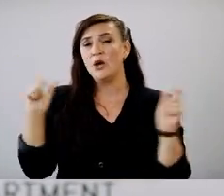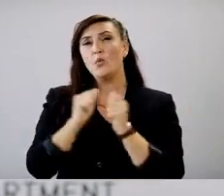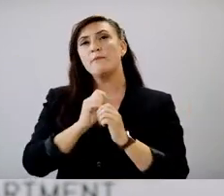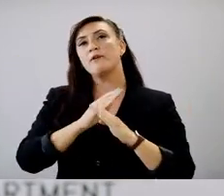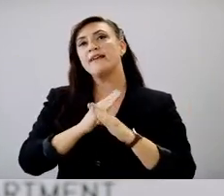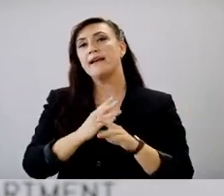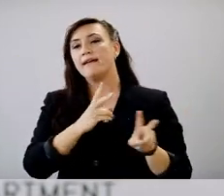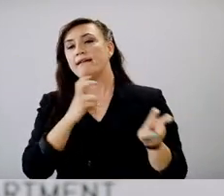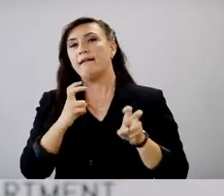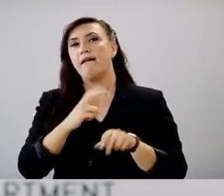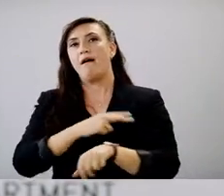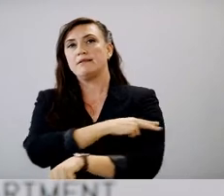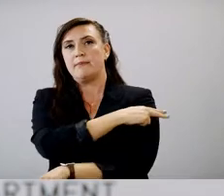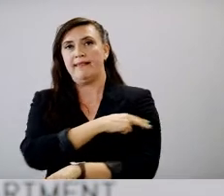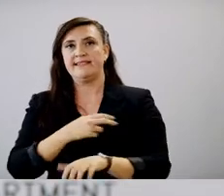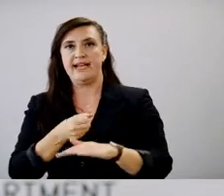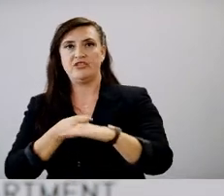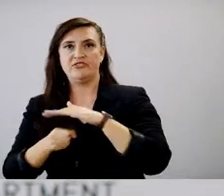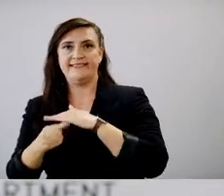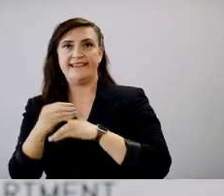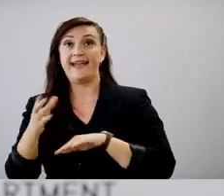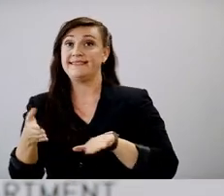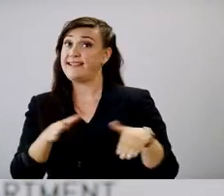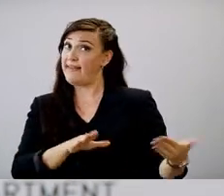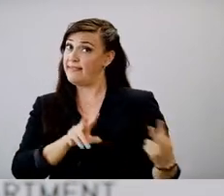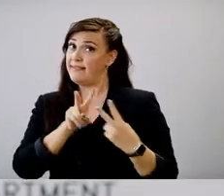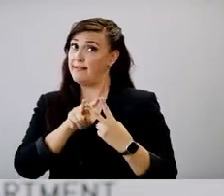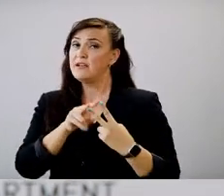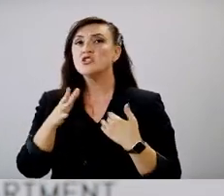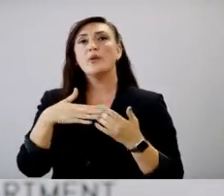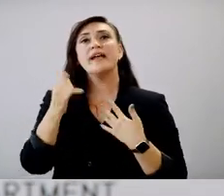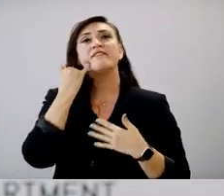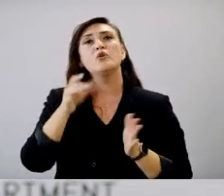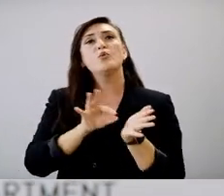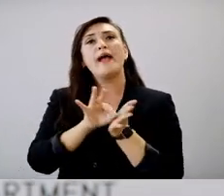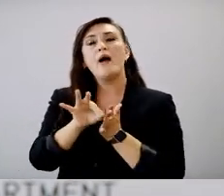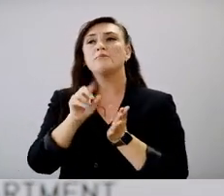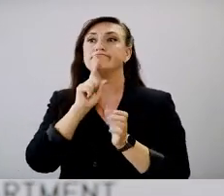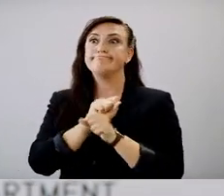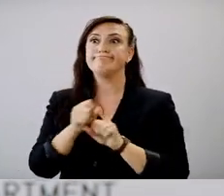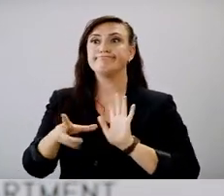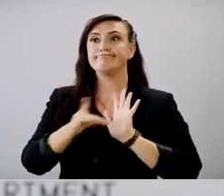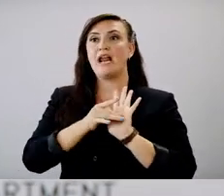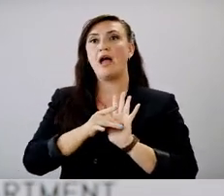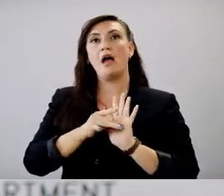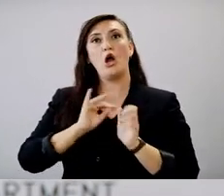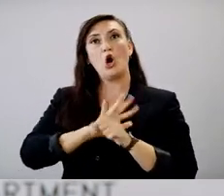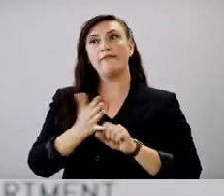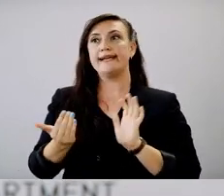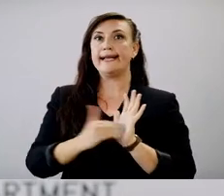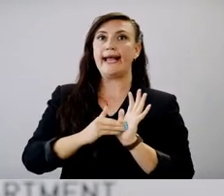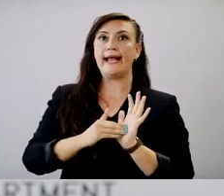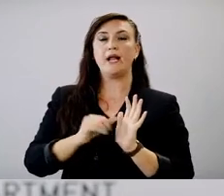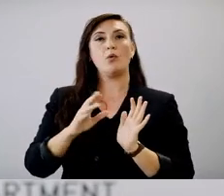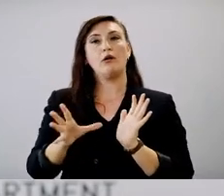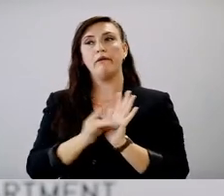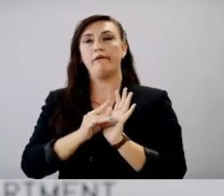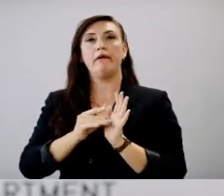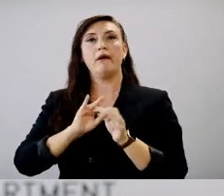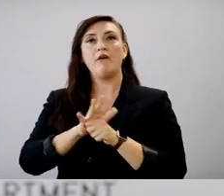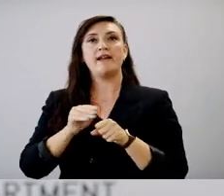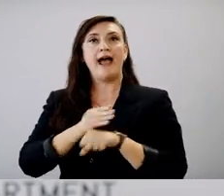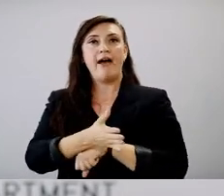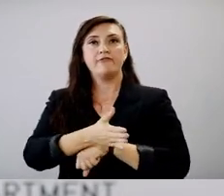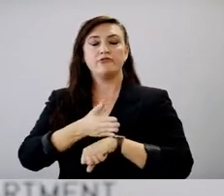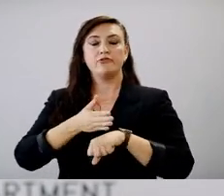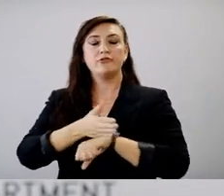hospitalizations and deaths. So even if you're counted as a potential COVID case, your case is going to be less severe, less likely